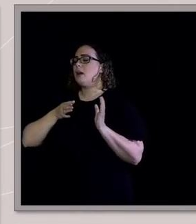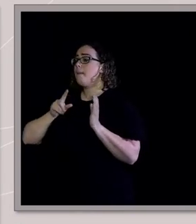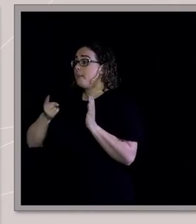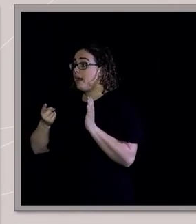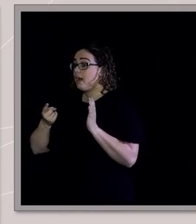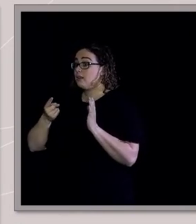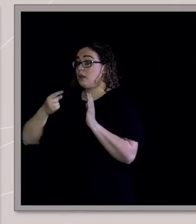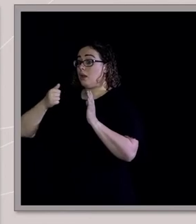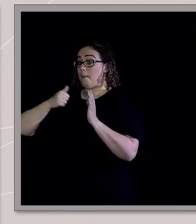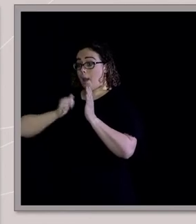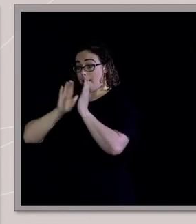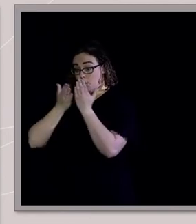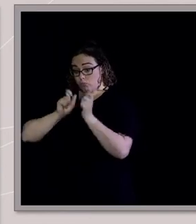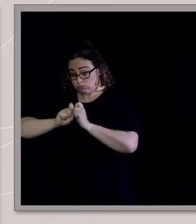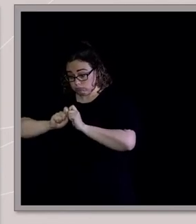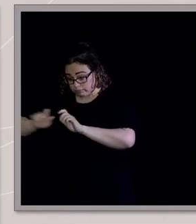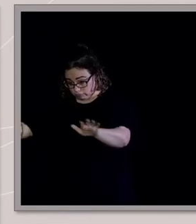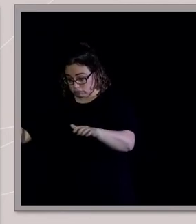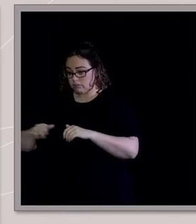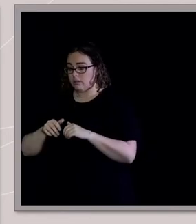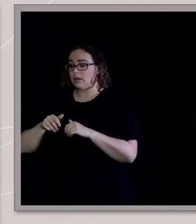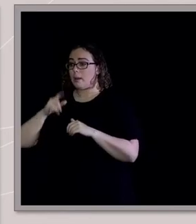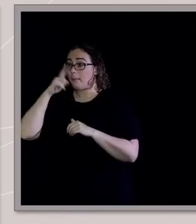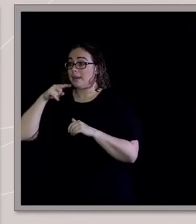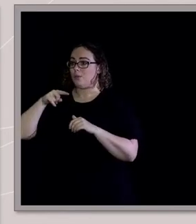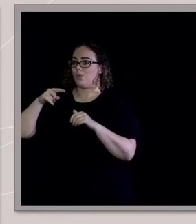how many people are getting in touch with me with messages like this.